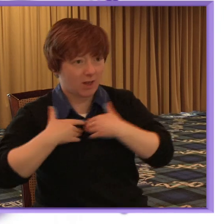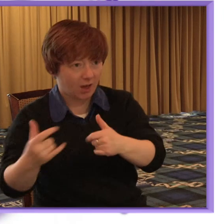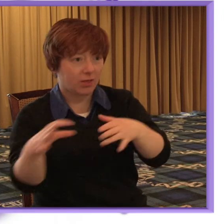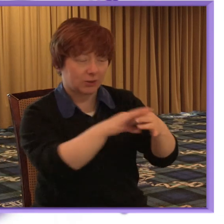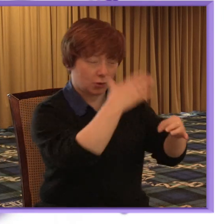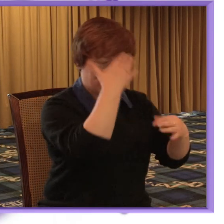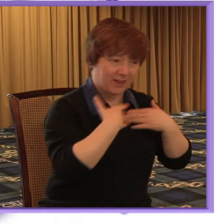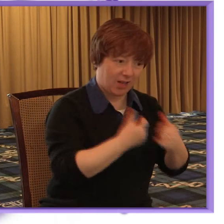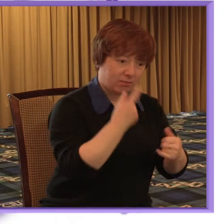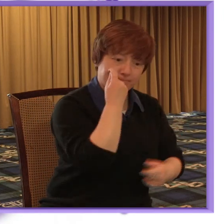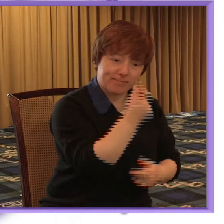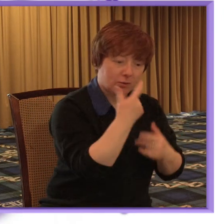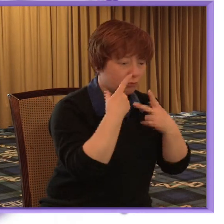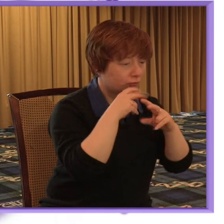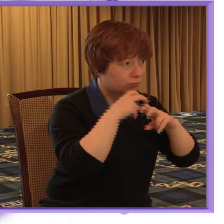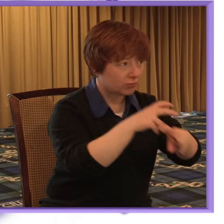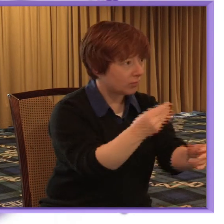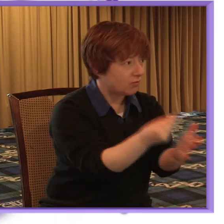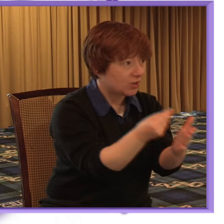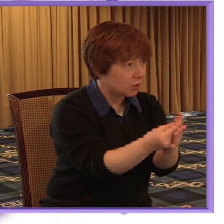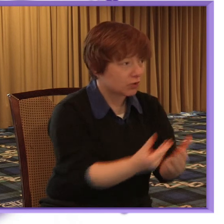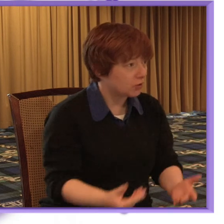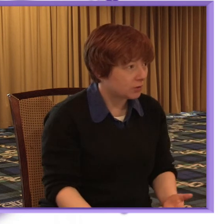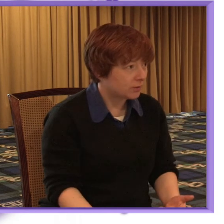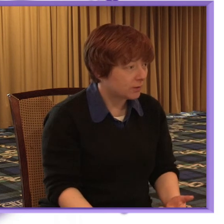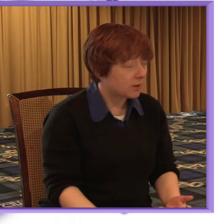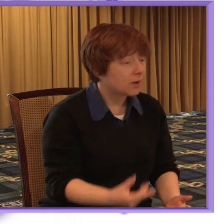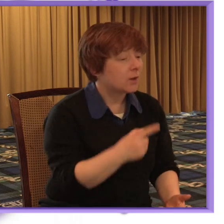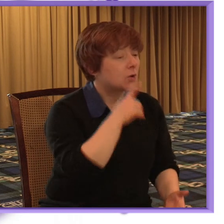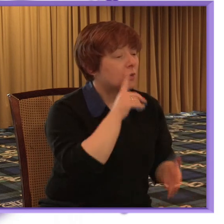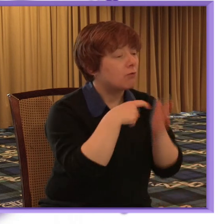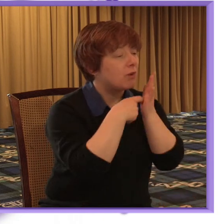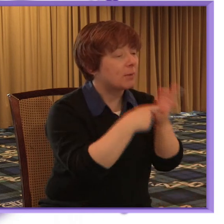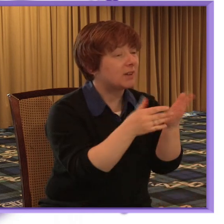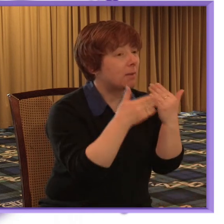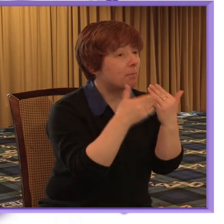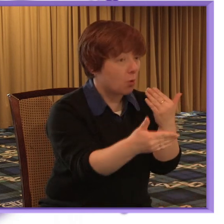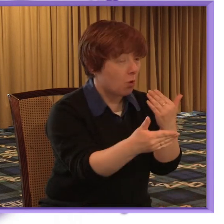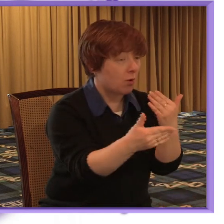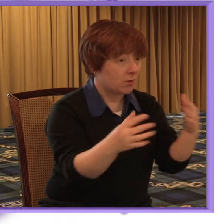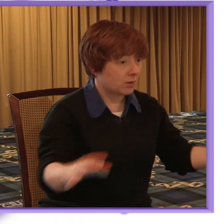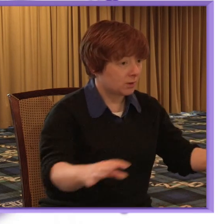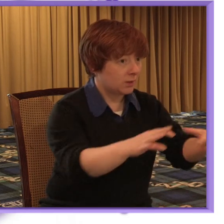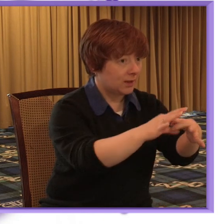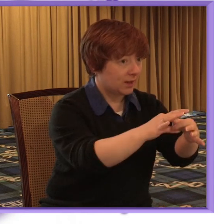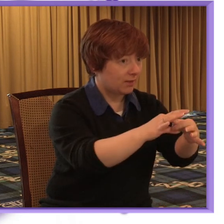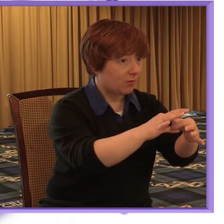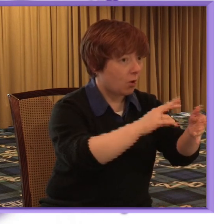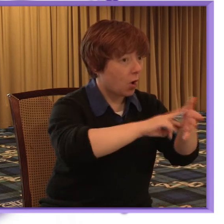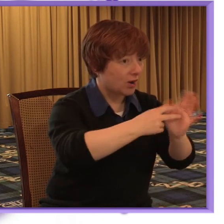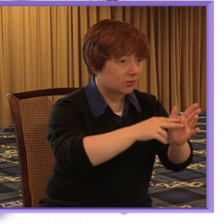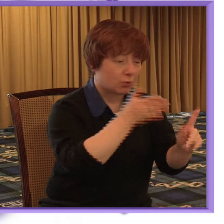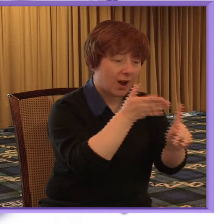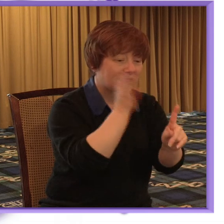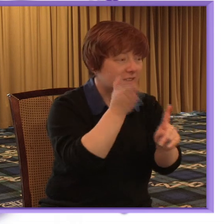BACP made a range of recommendation research recommendations including strengthening the links between organizations to identify and prioritize